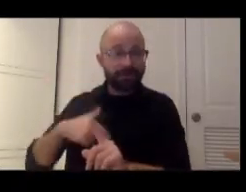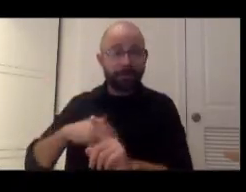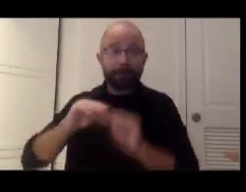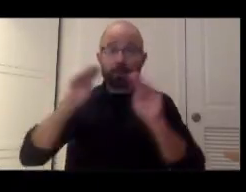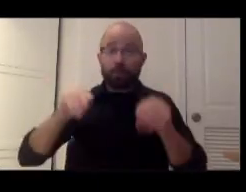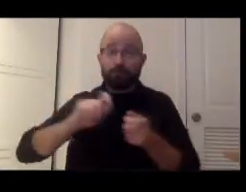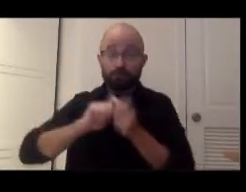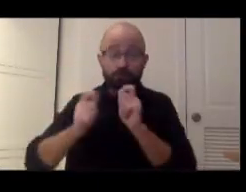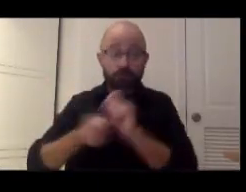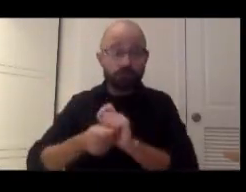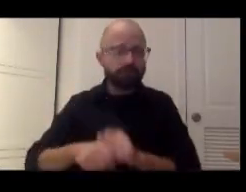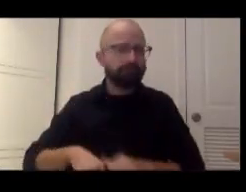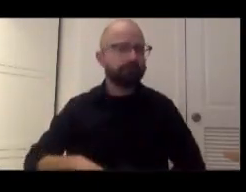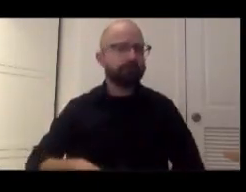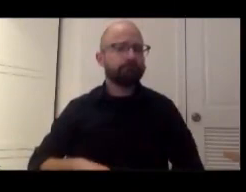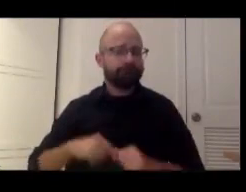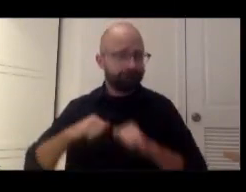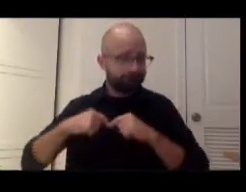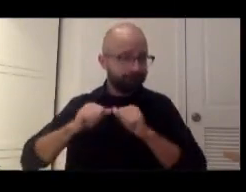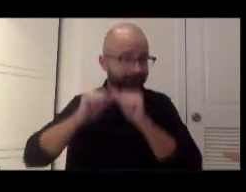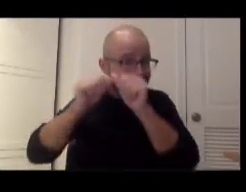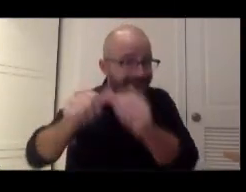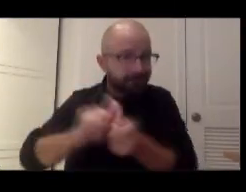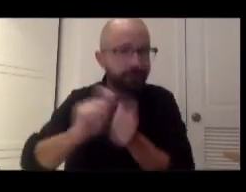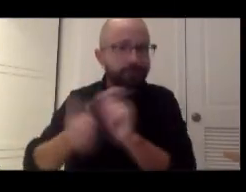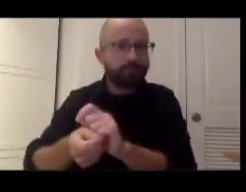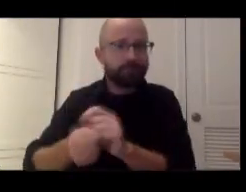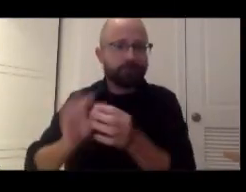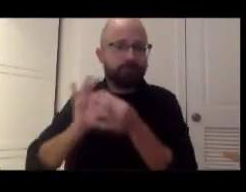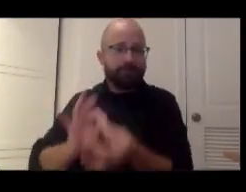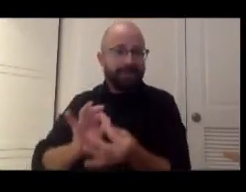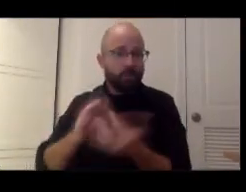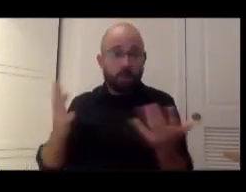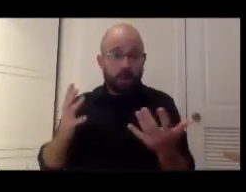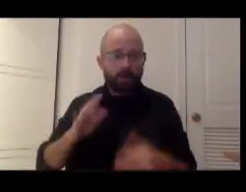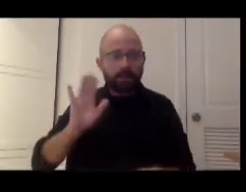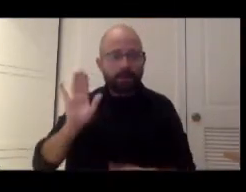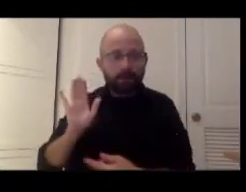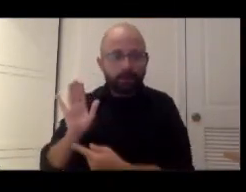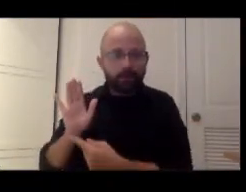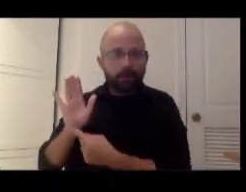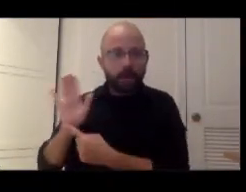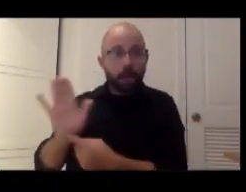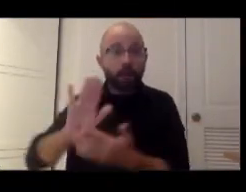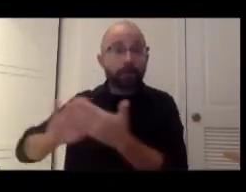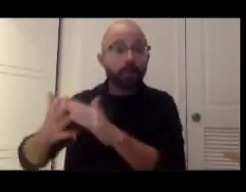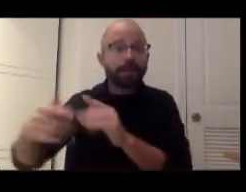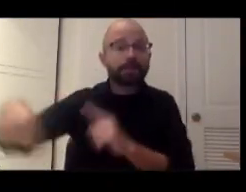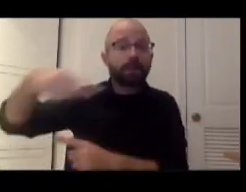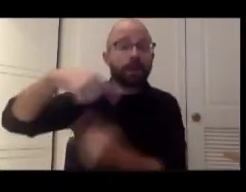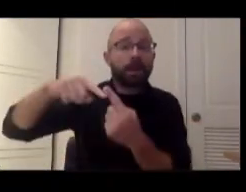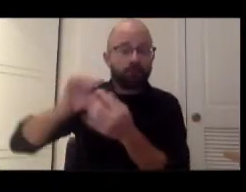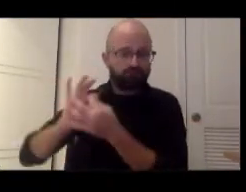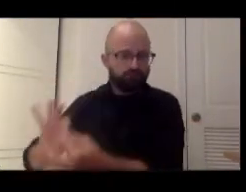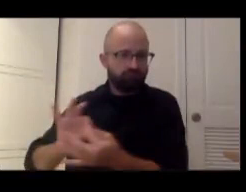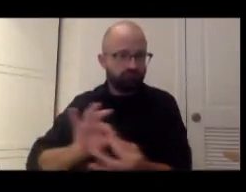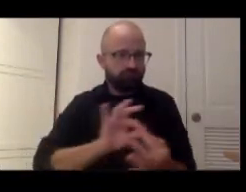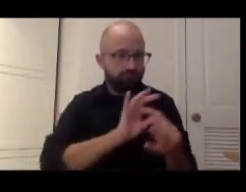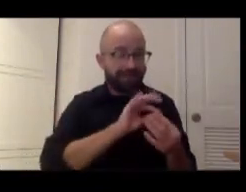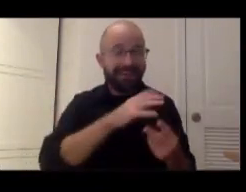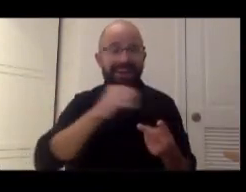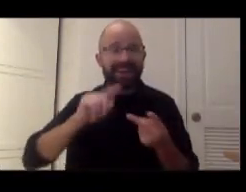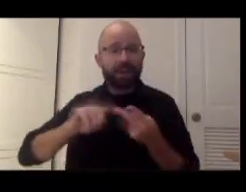continuing to change in terms of their relationship with the communities that surround them and even communities that